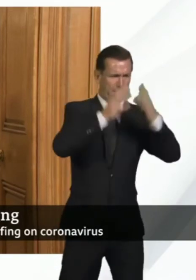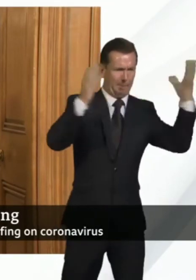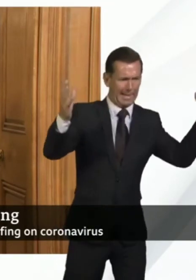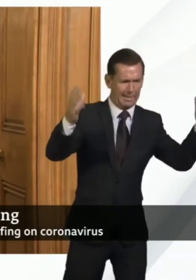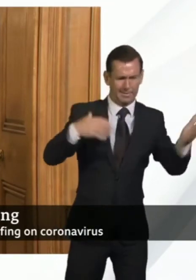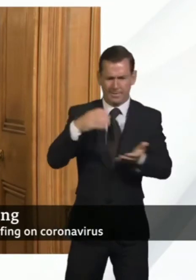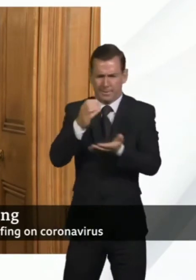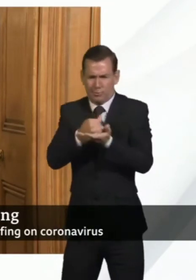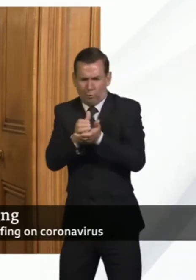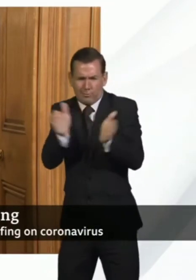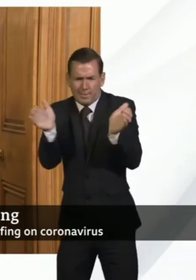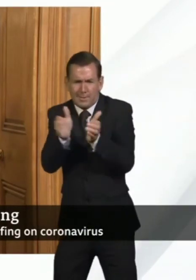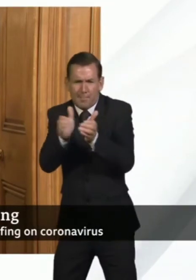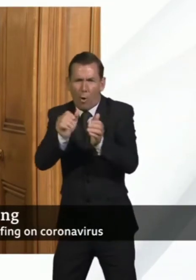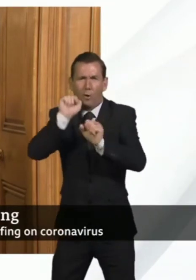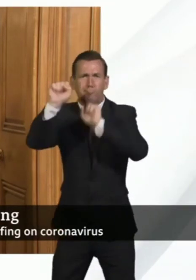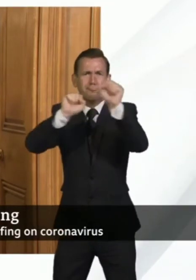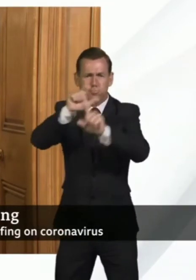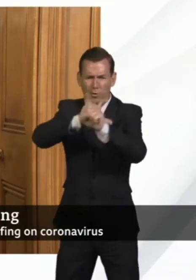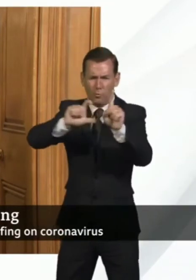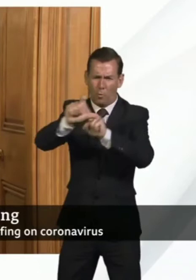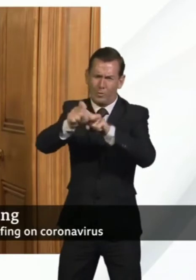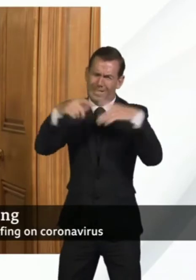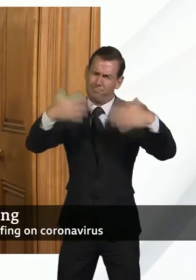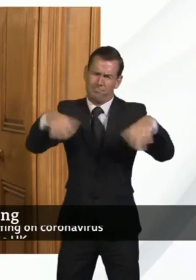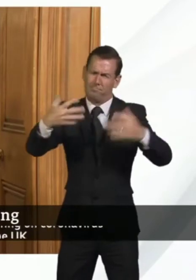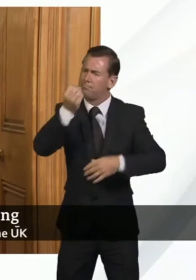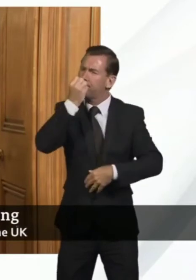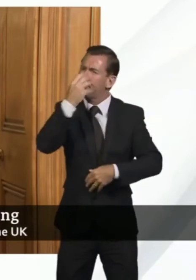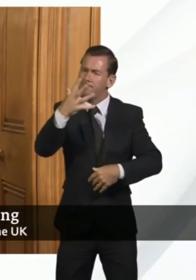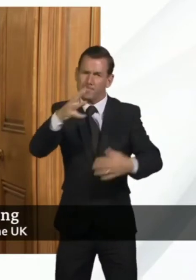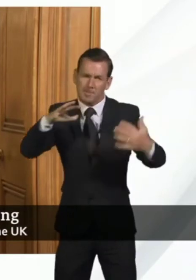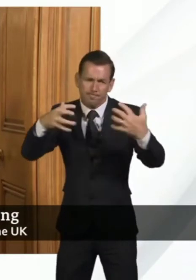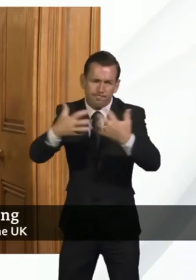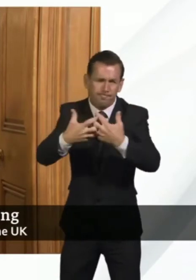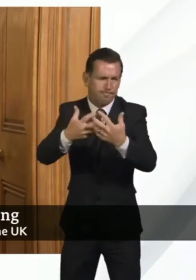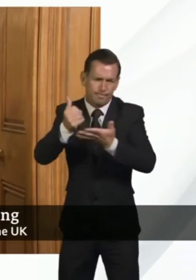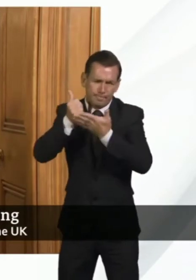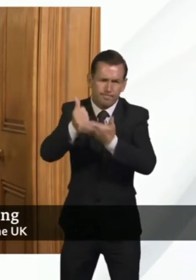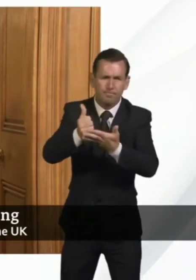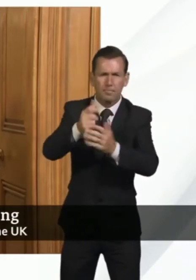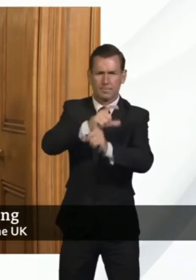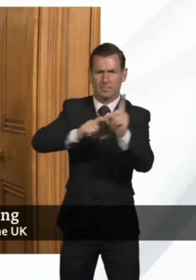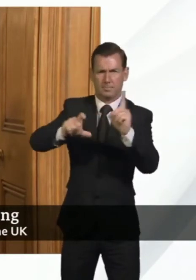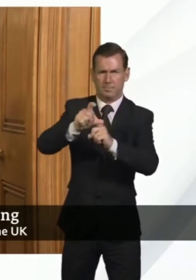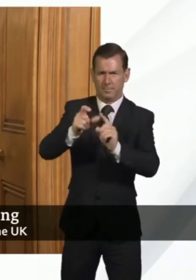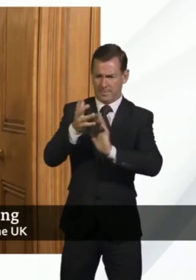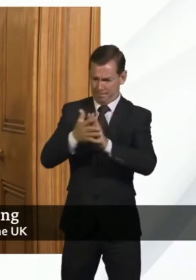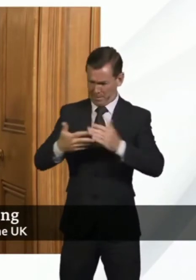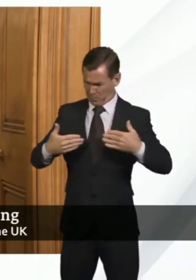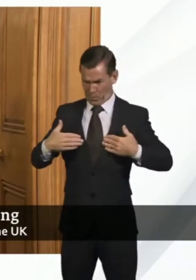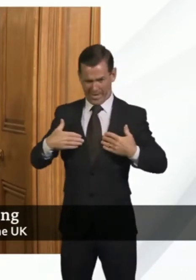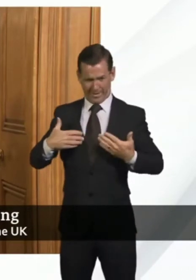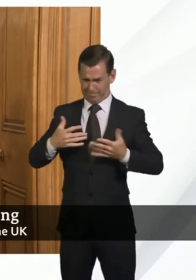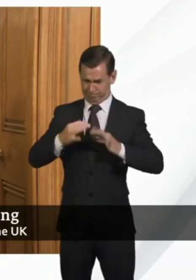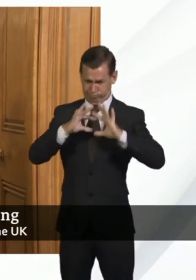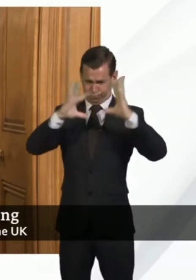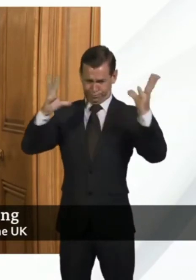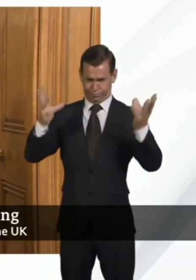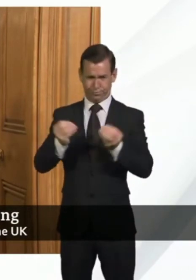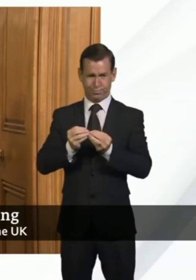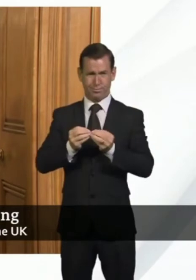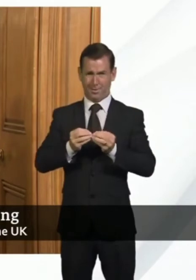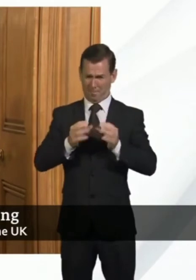forefront of this national effort to defeat the coronavirus. And together, all of this amounts to a multi-billion pound boost for Britain's